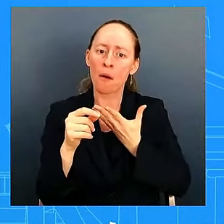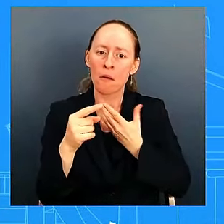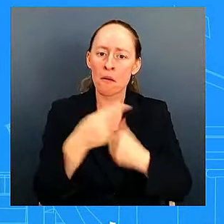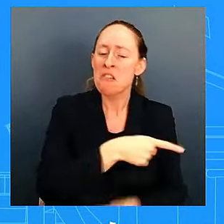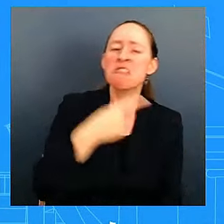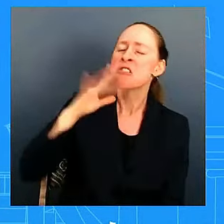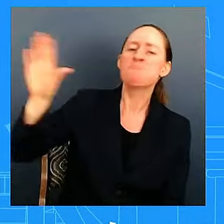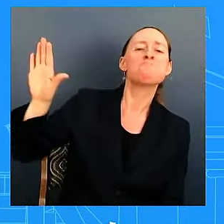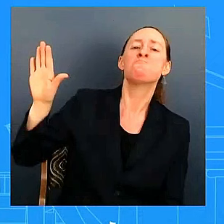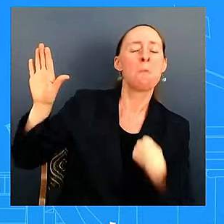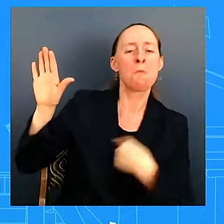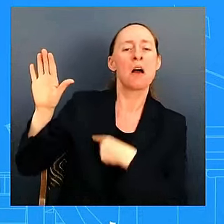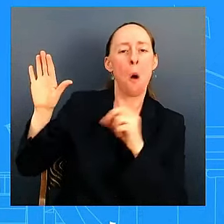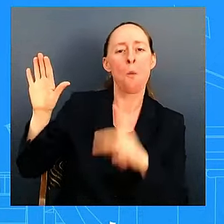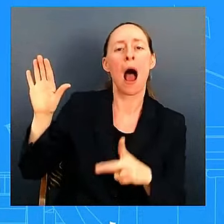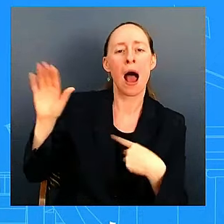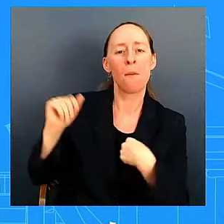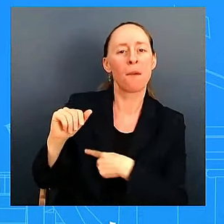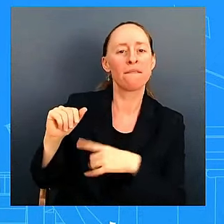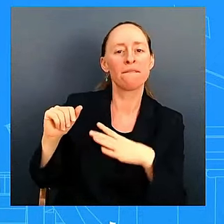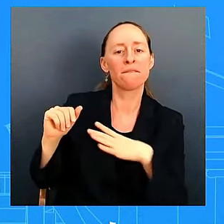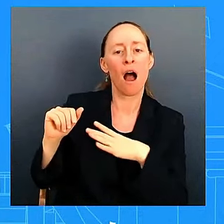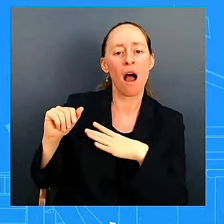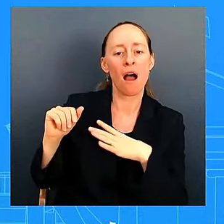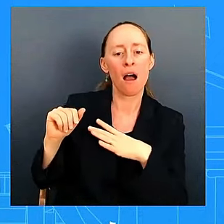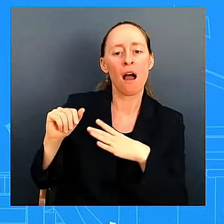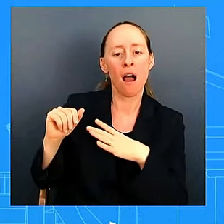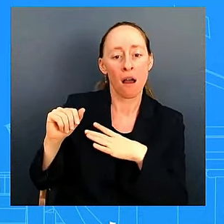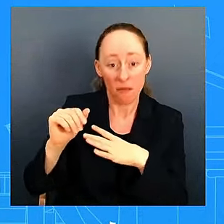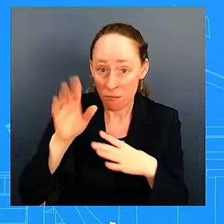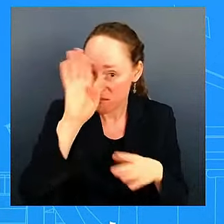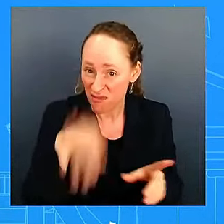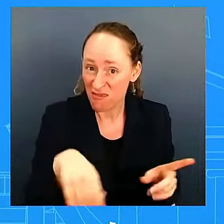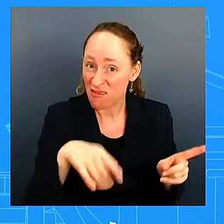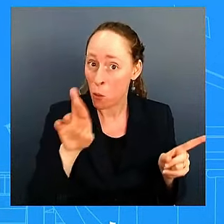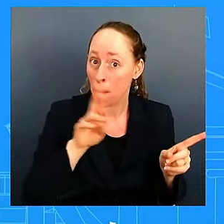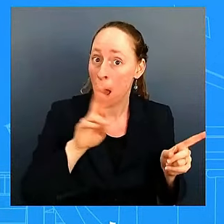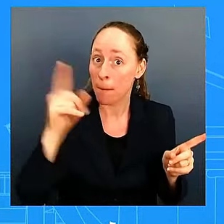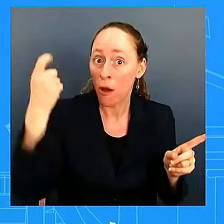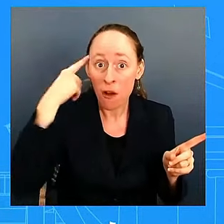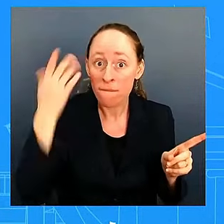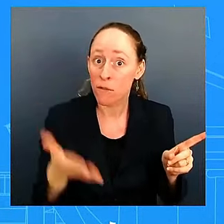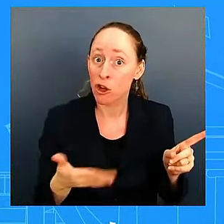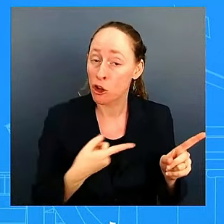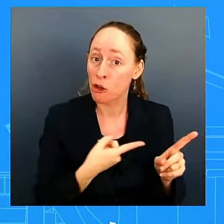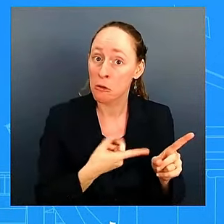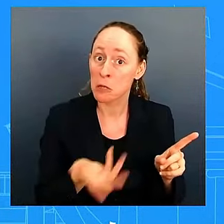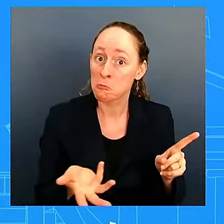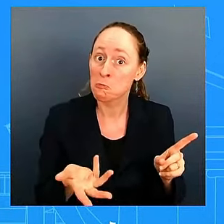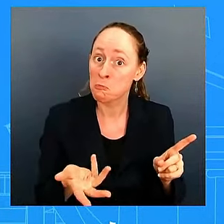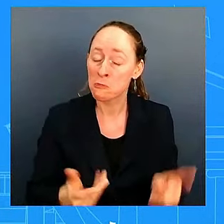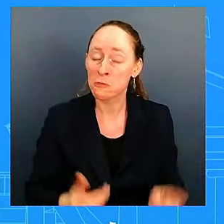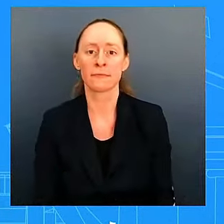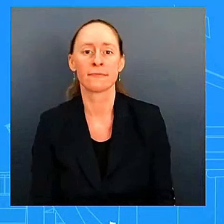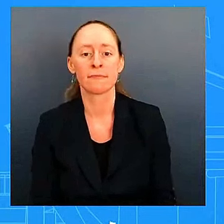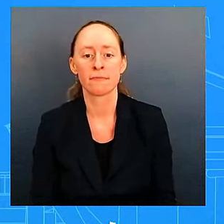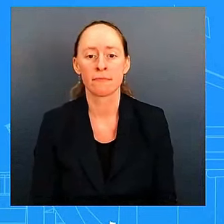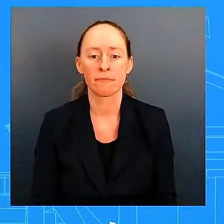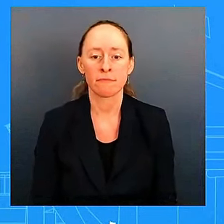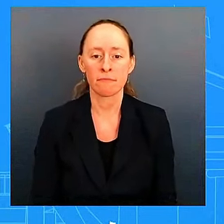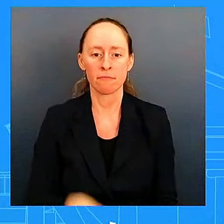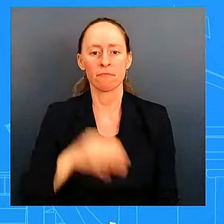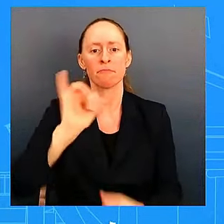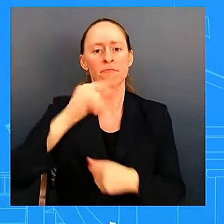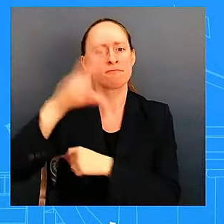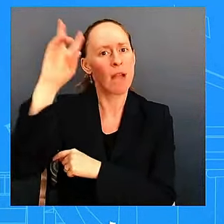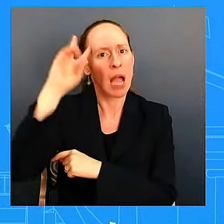you know a republican governor uh and look and i talked about how the vice president also did her calls she's going to be going to